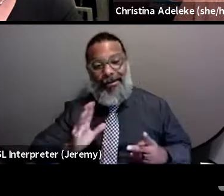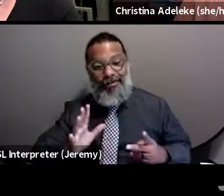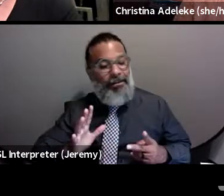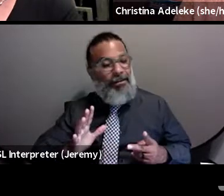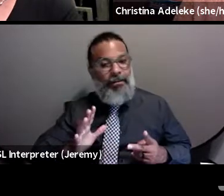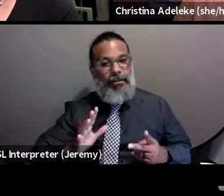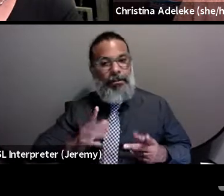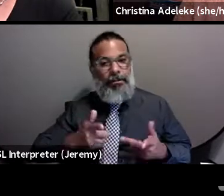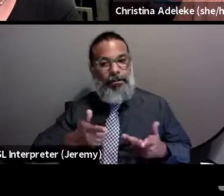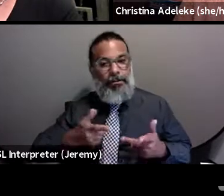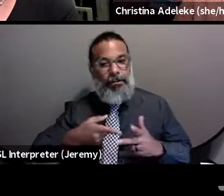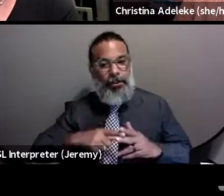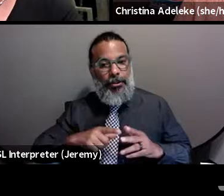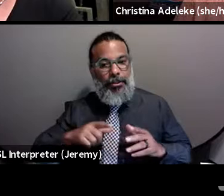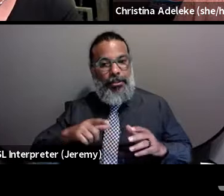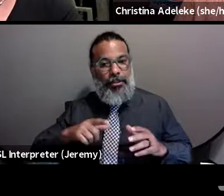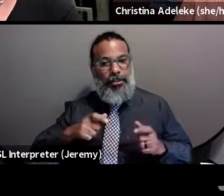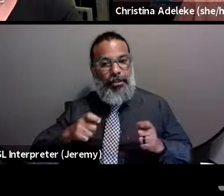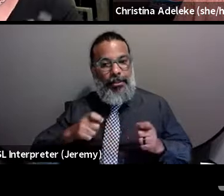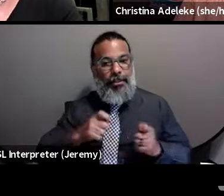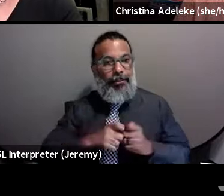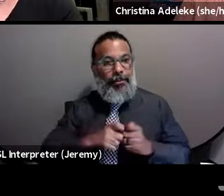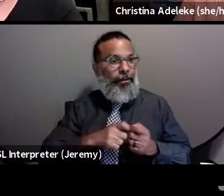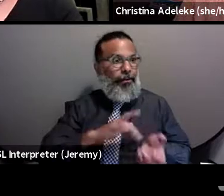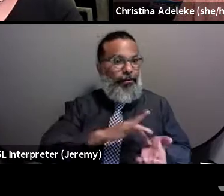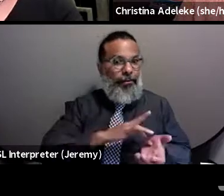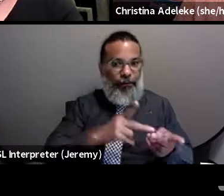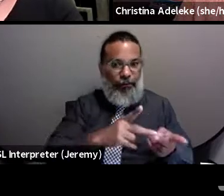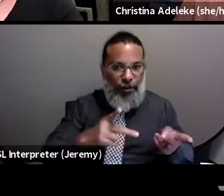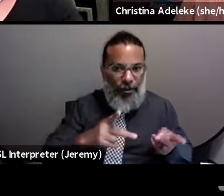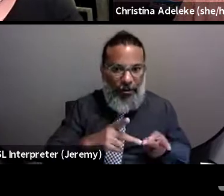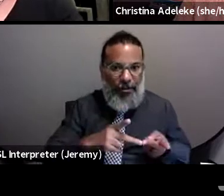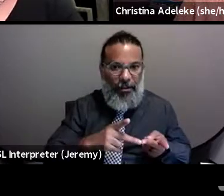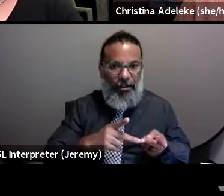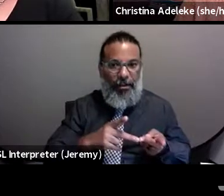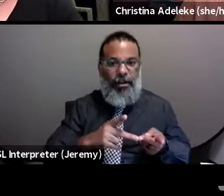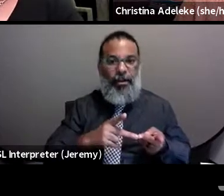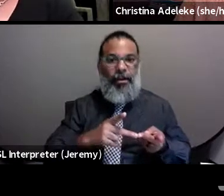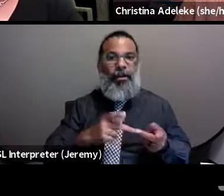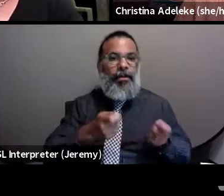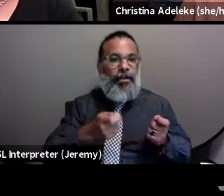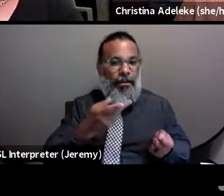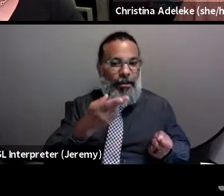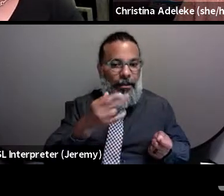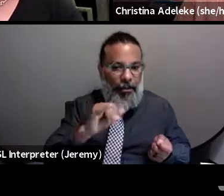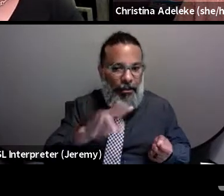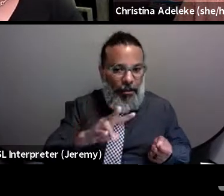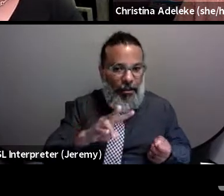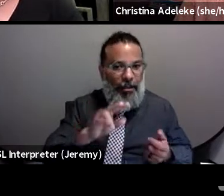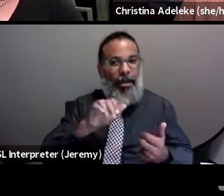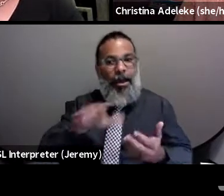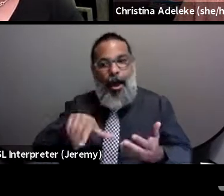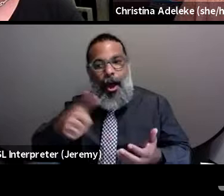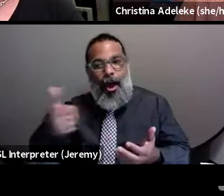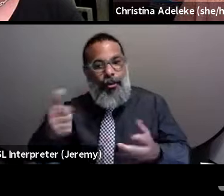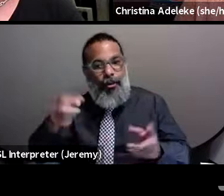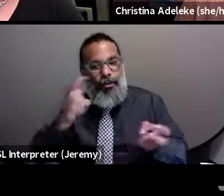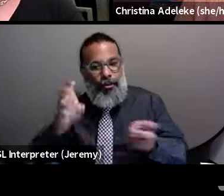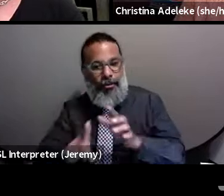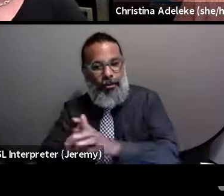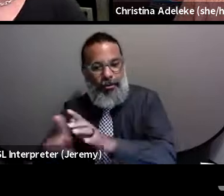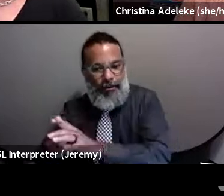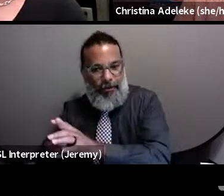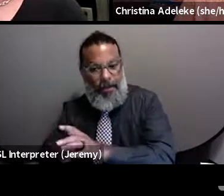with issues of polypharmacy. For example, people that are hard living with HIV that are facing other comorbidities and the side